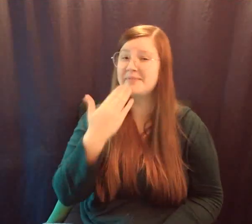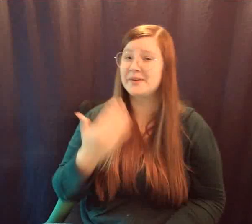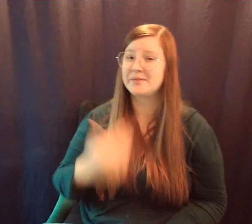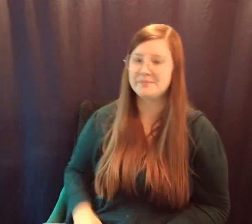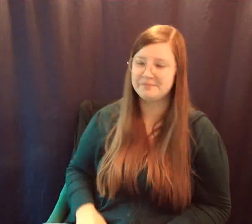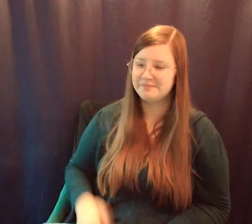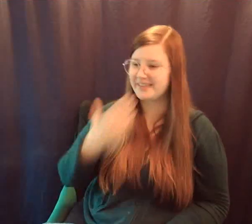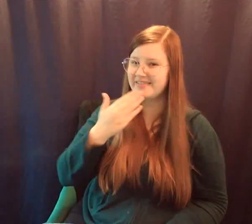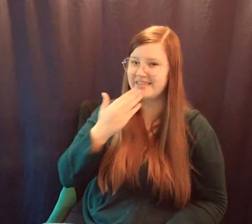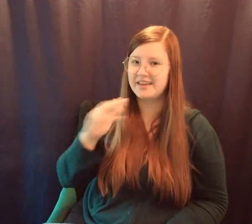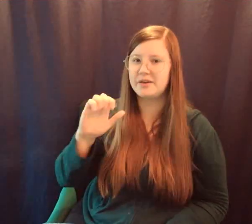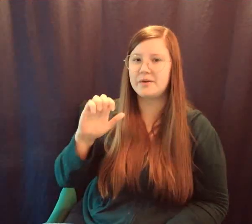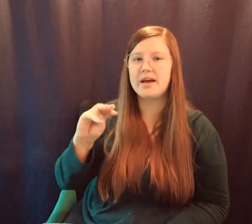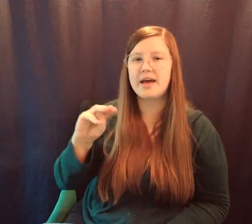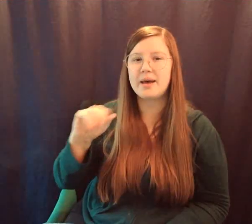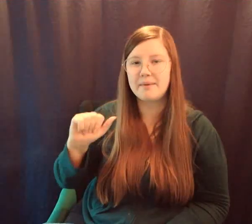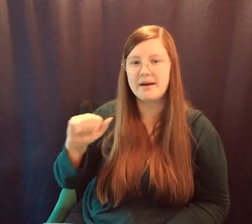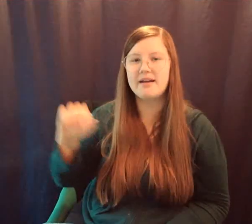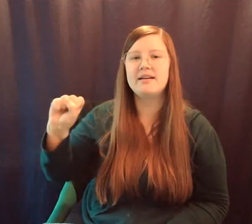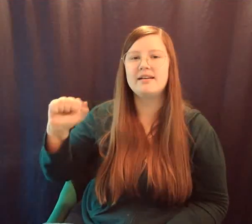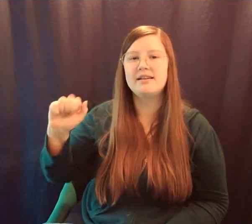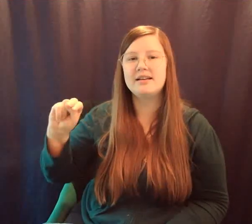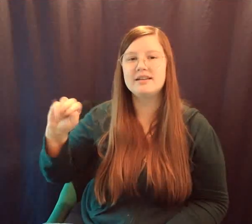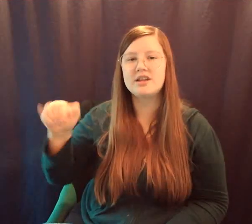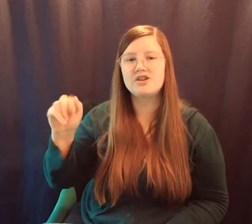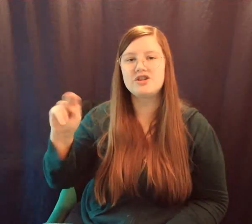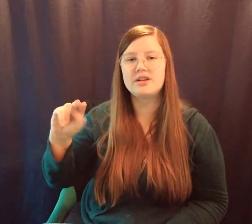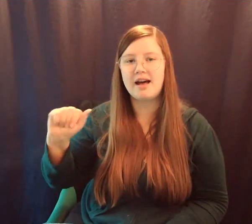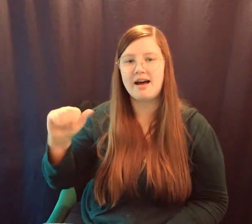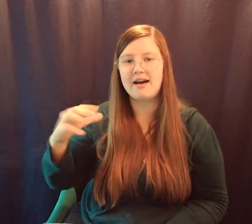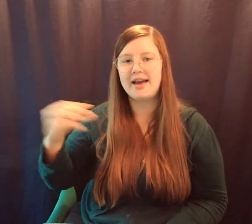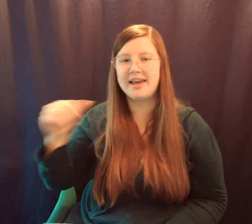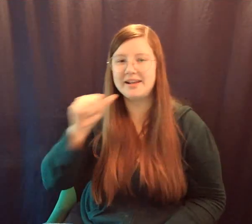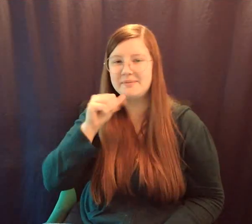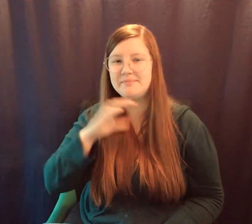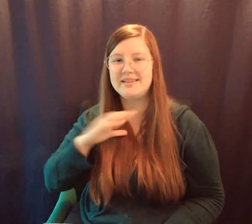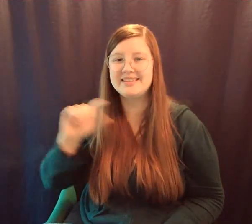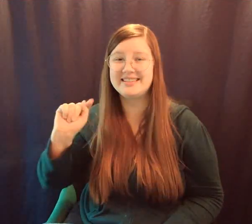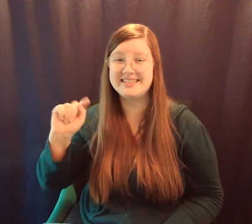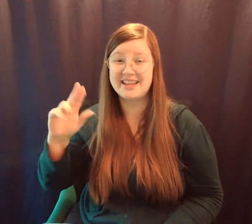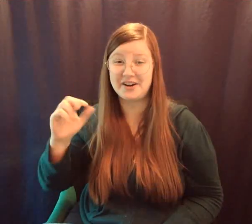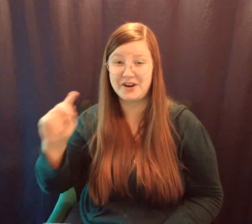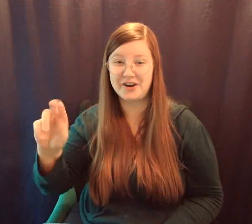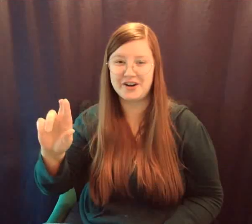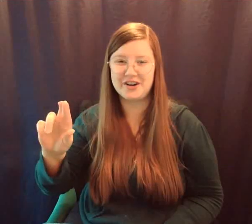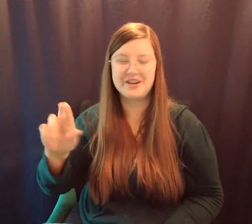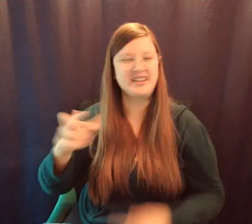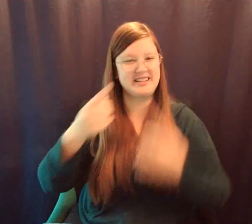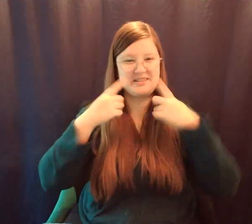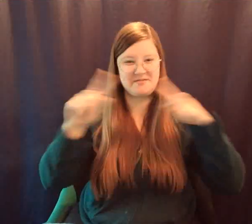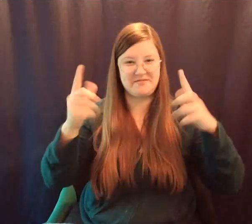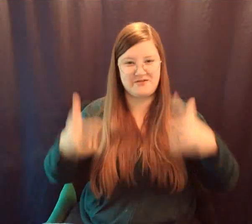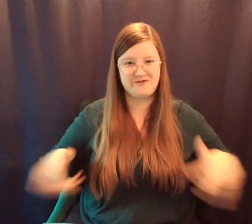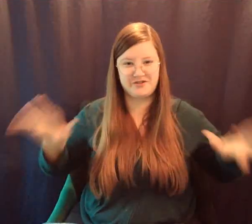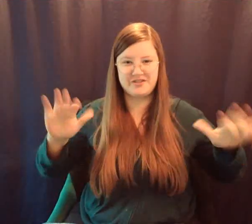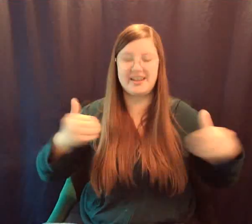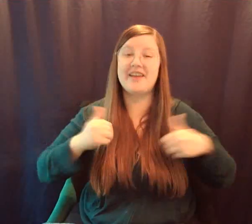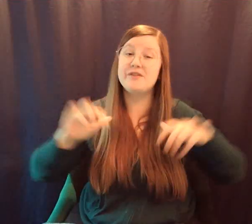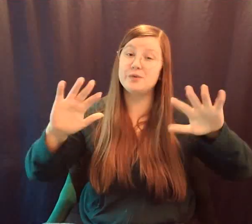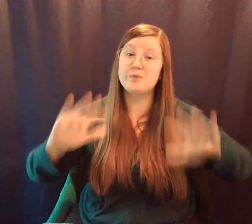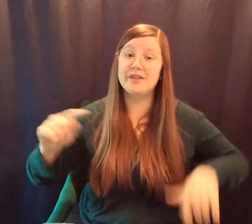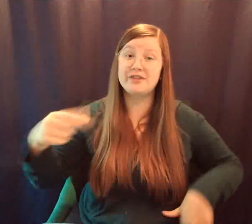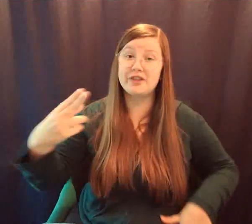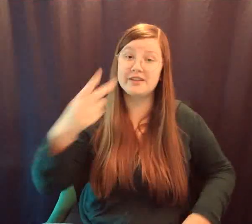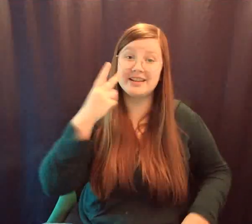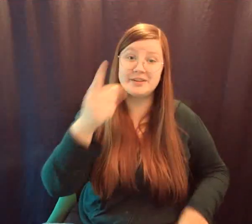Thank you, Emma, Sanjana and Ms. Tucker. That's it for this week's announcements, everybody. Have a great Thursday and we'll see you next